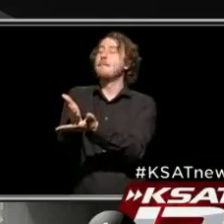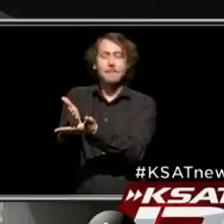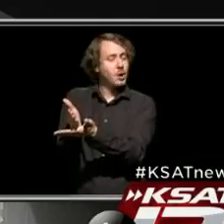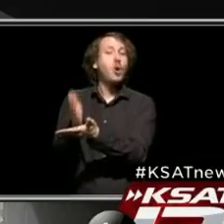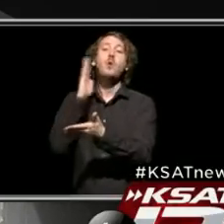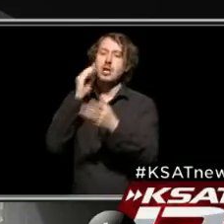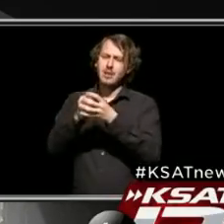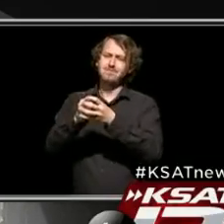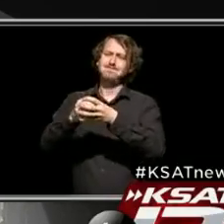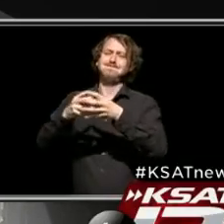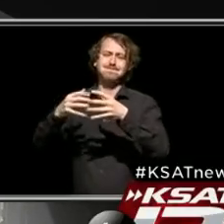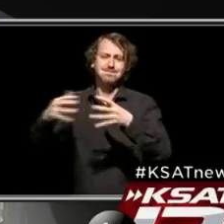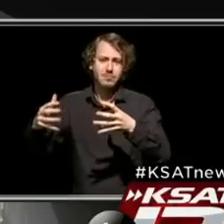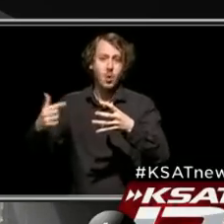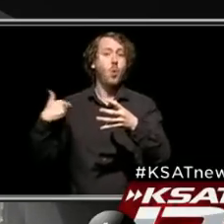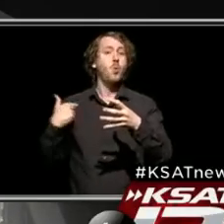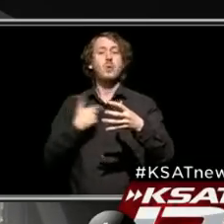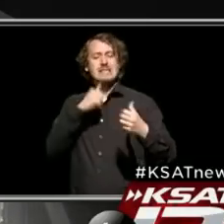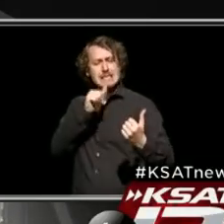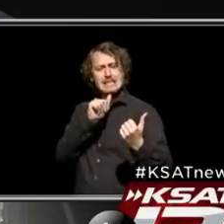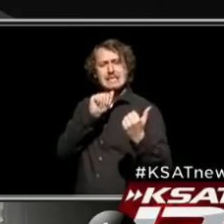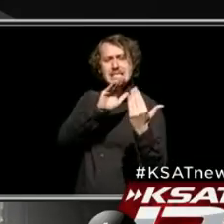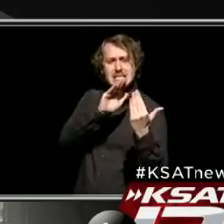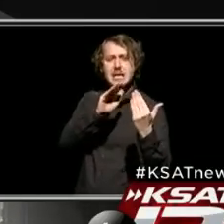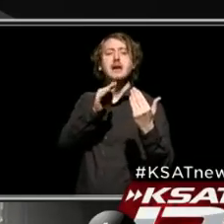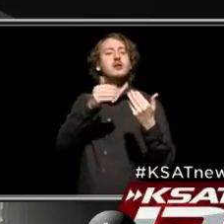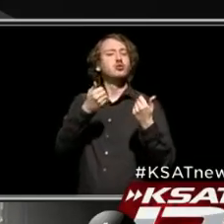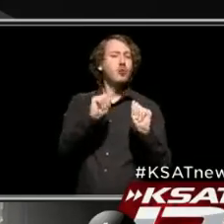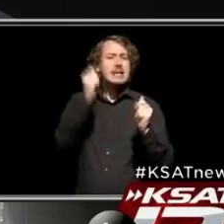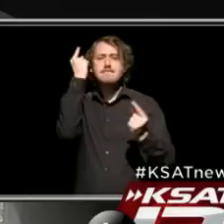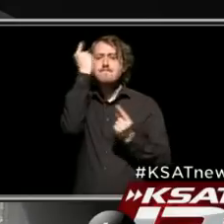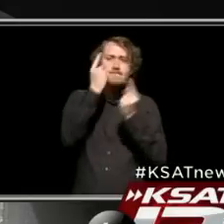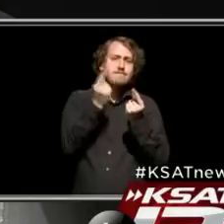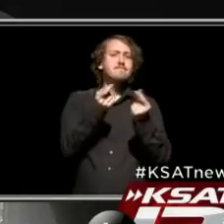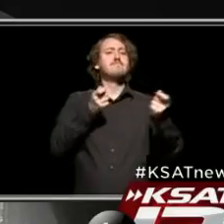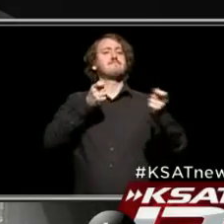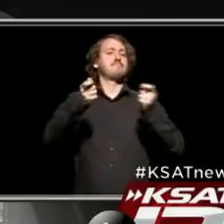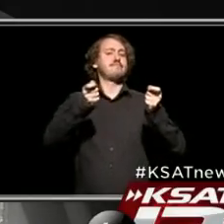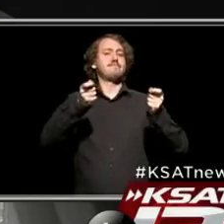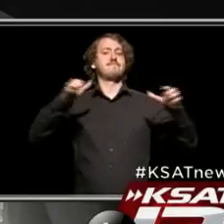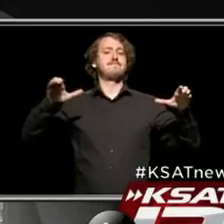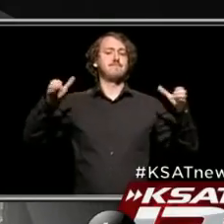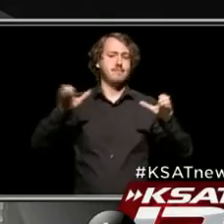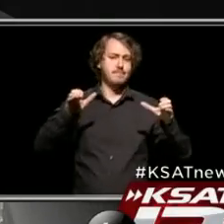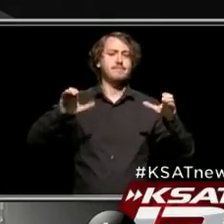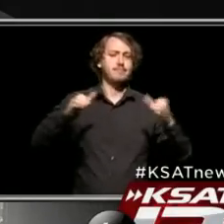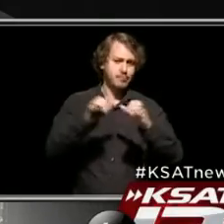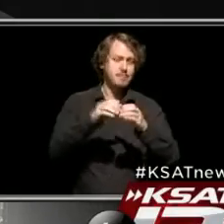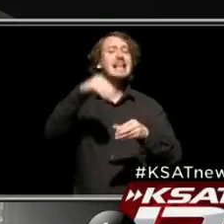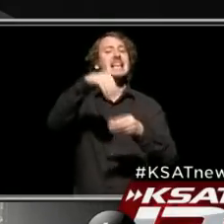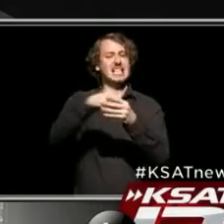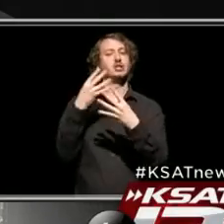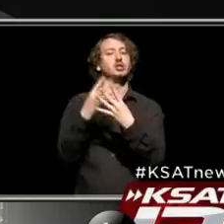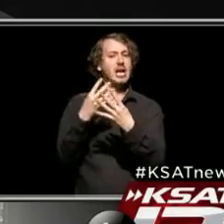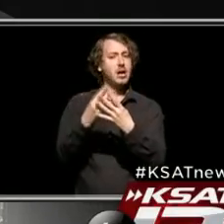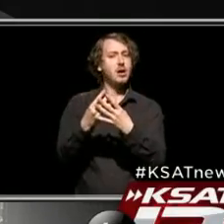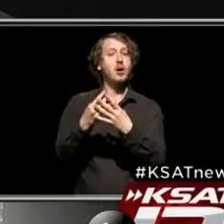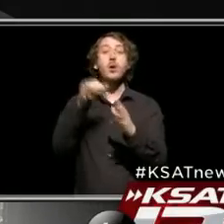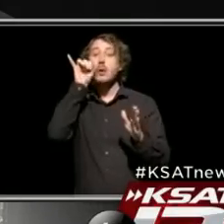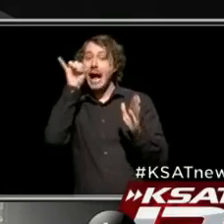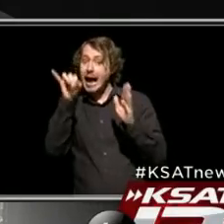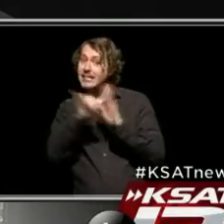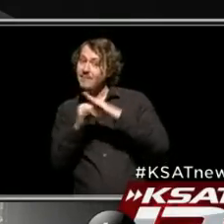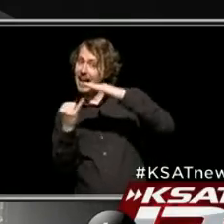stepping up to try to do more to stem this tide of COVID cases within the jail. We've identified an